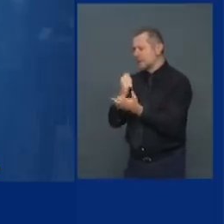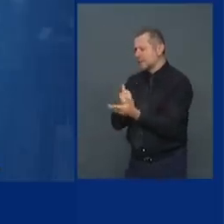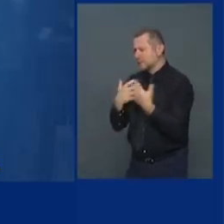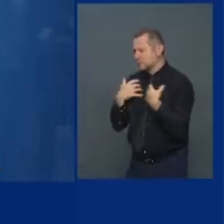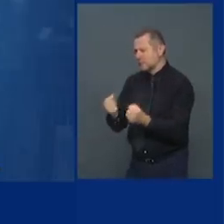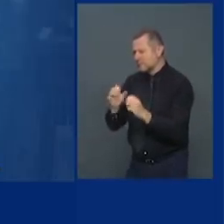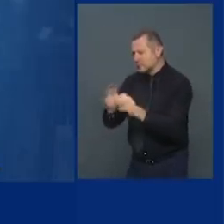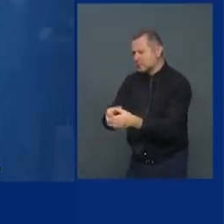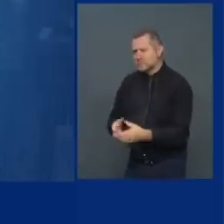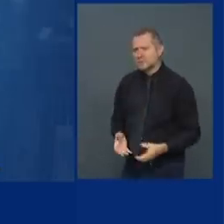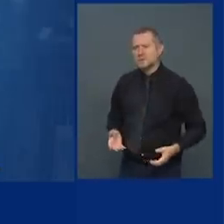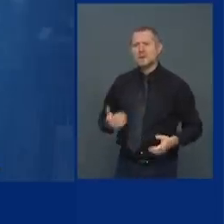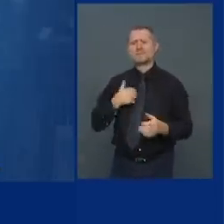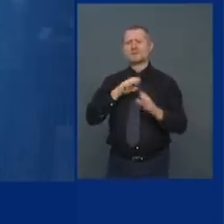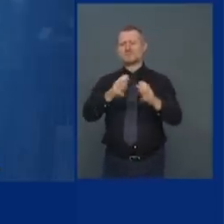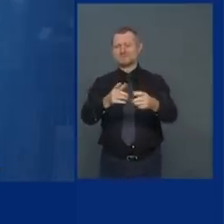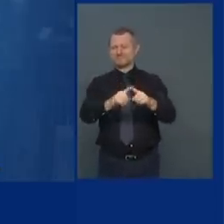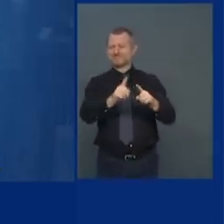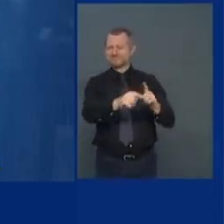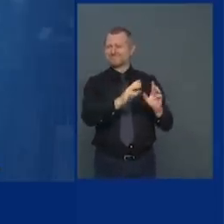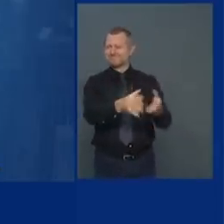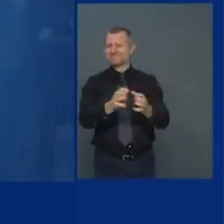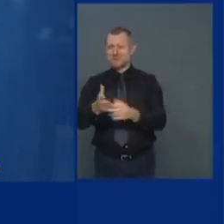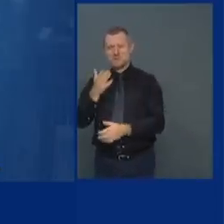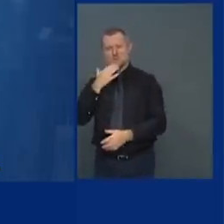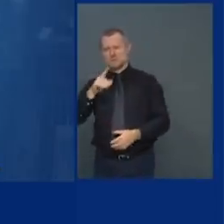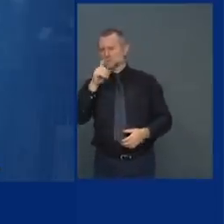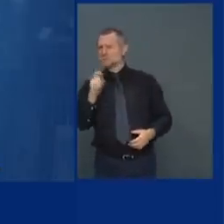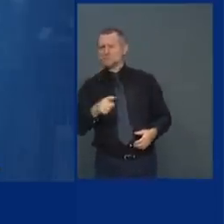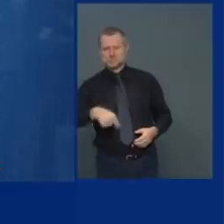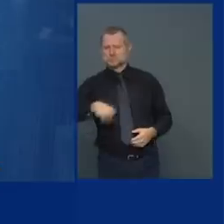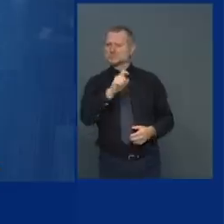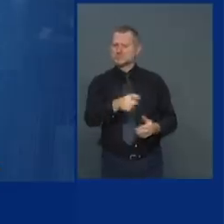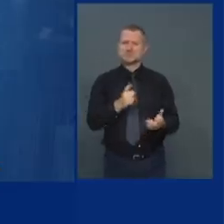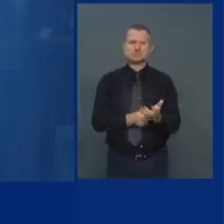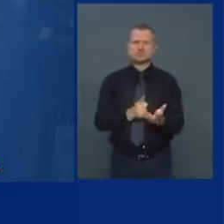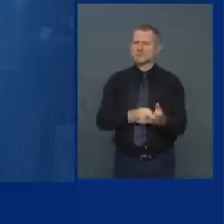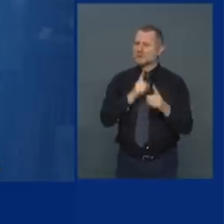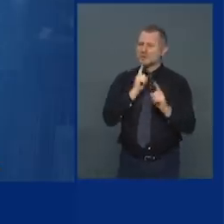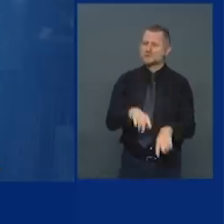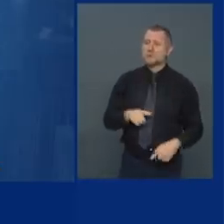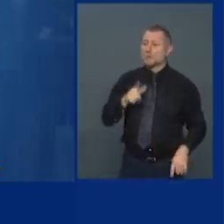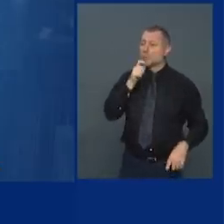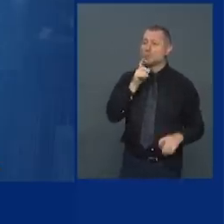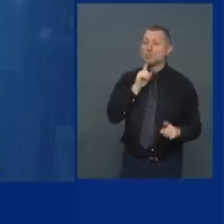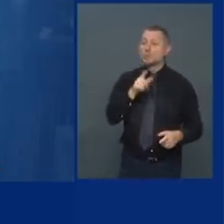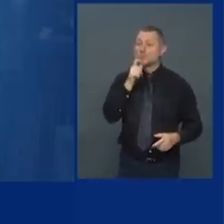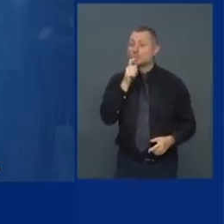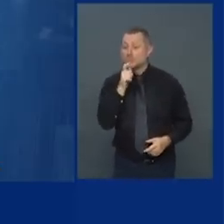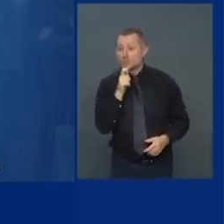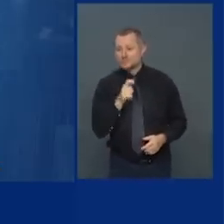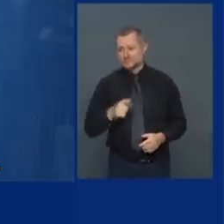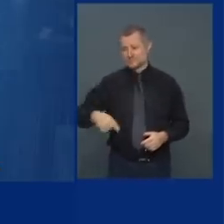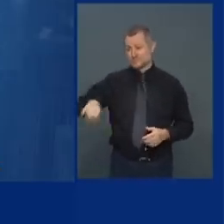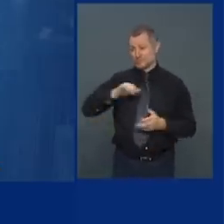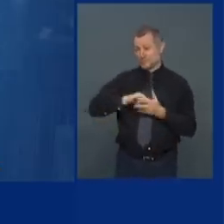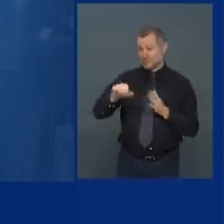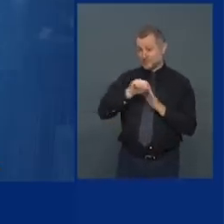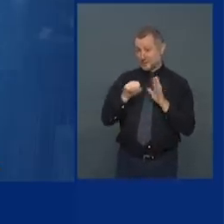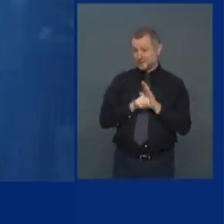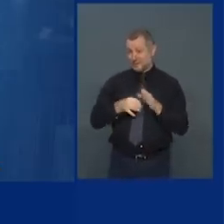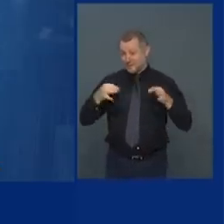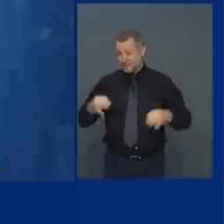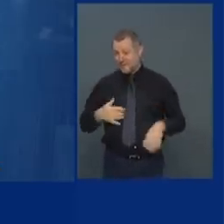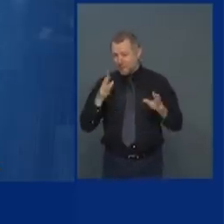they have to be answered who's going to answer them we say in the state each